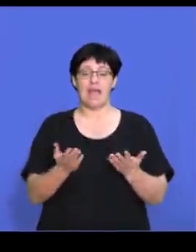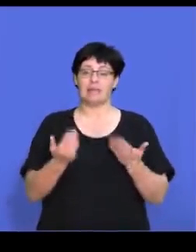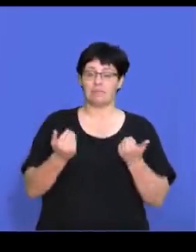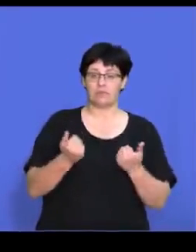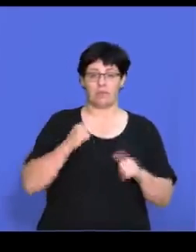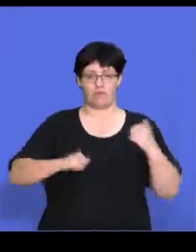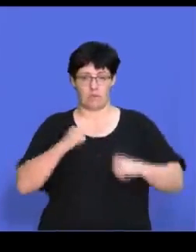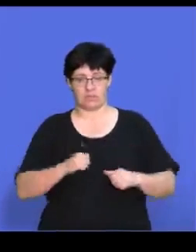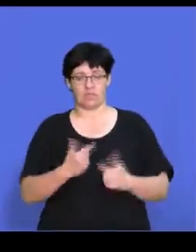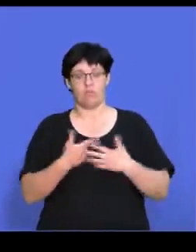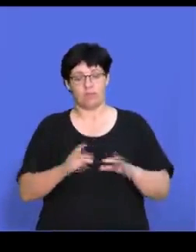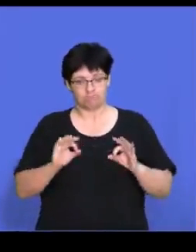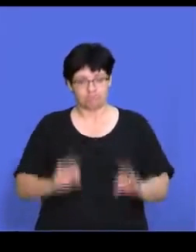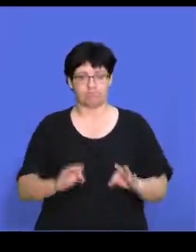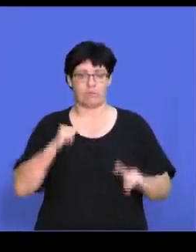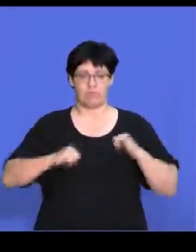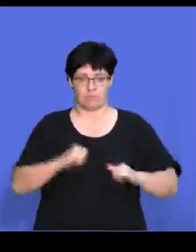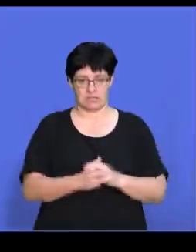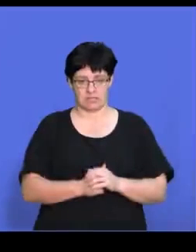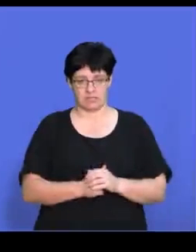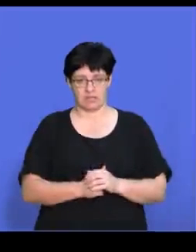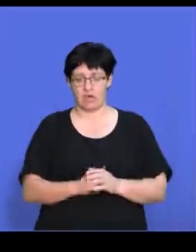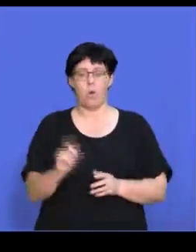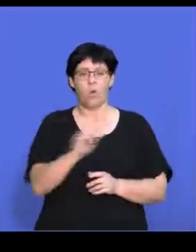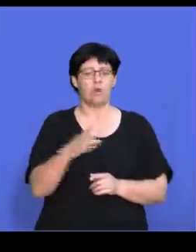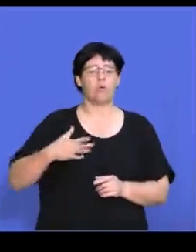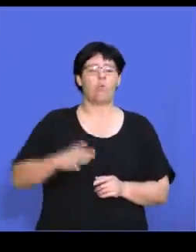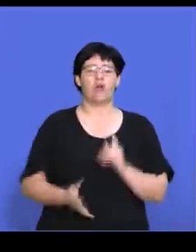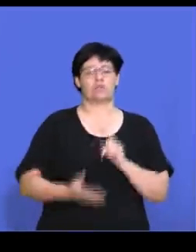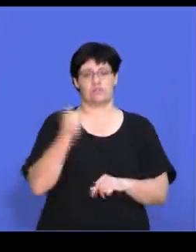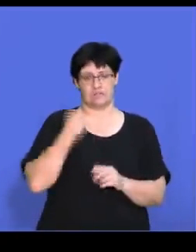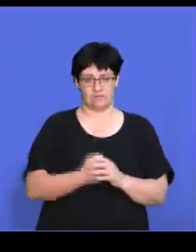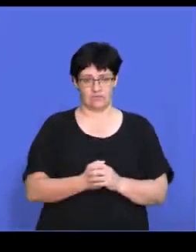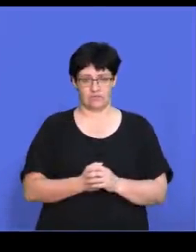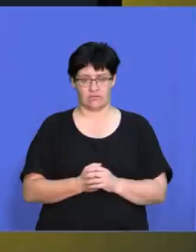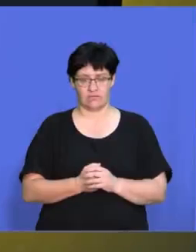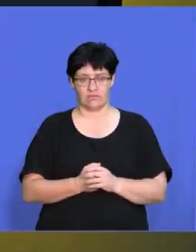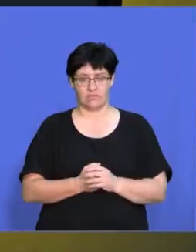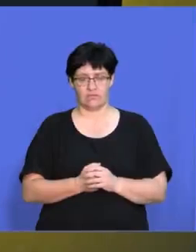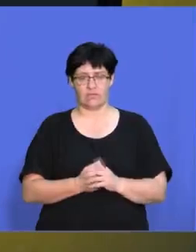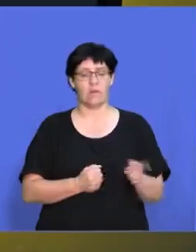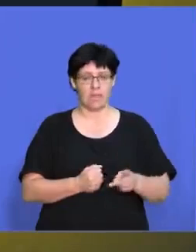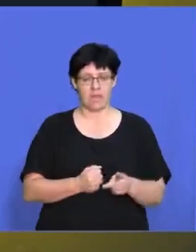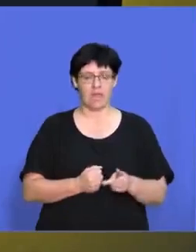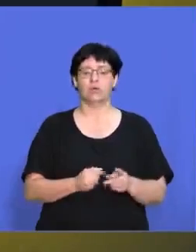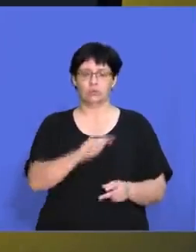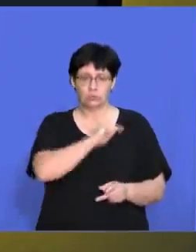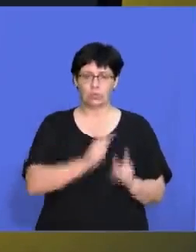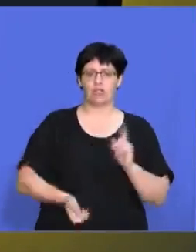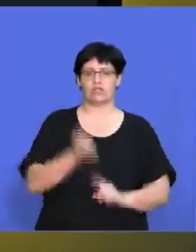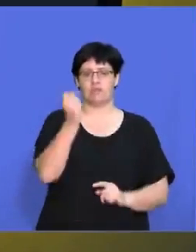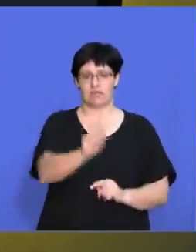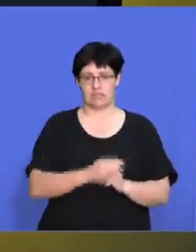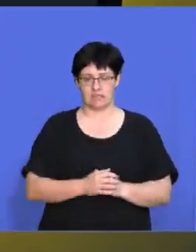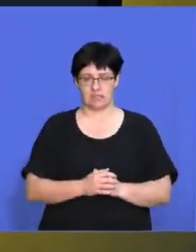expected performance with the actual performance. So what is it that we want to achieve and what have we